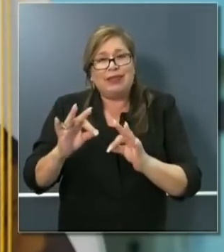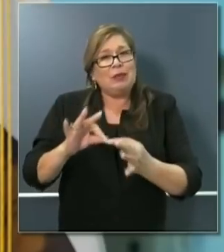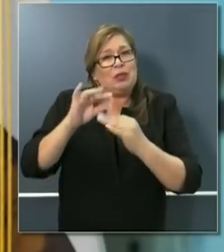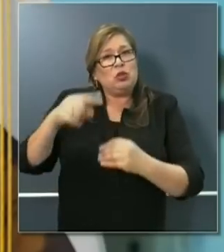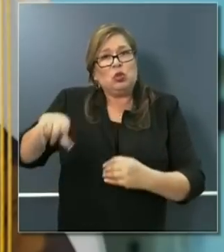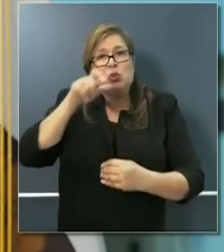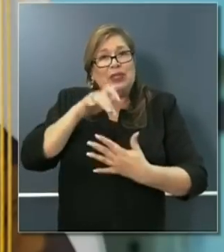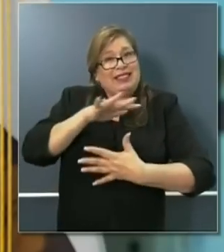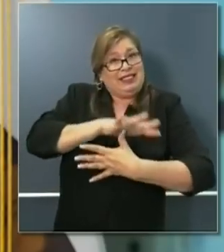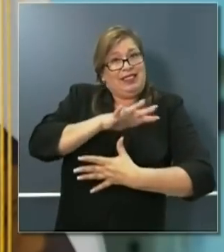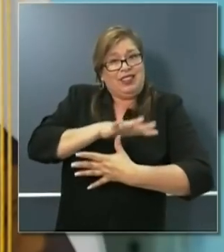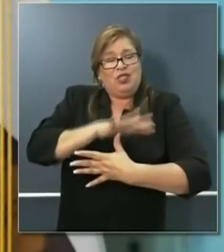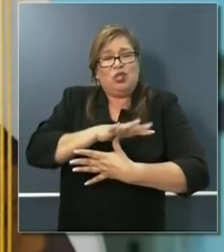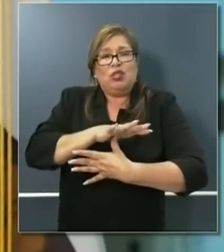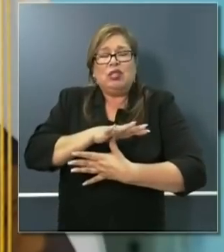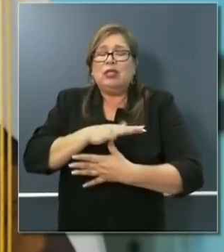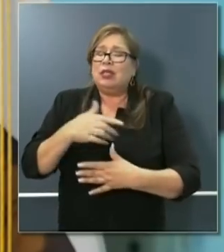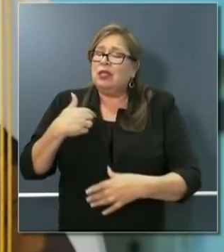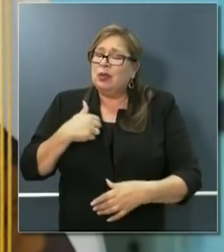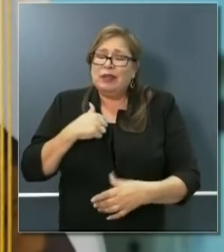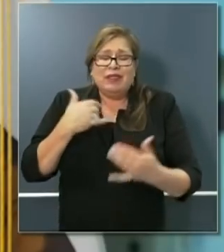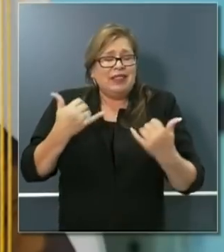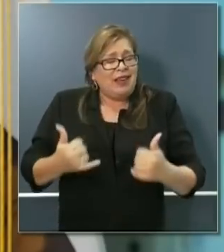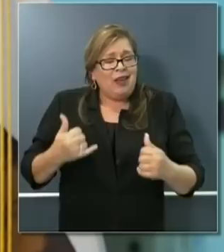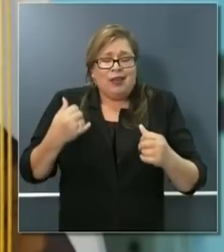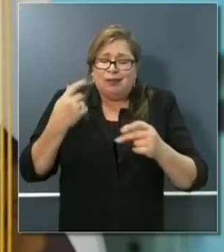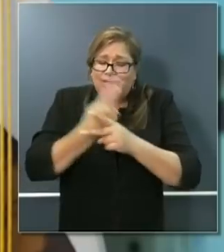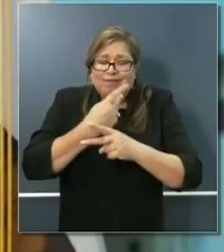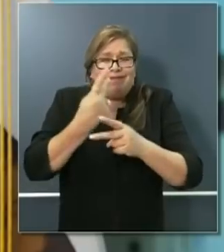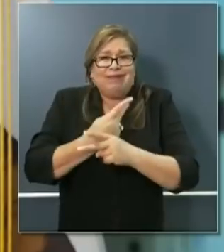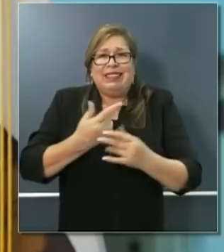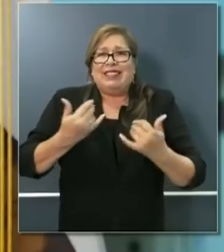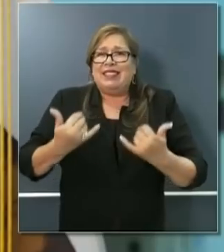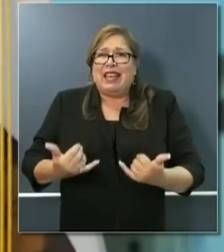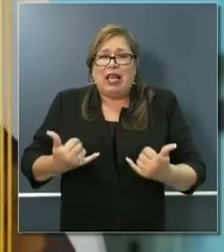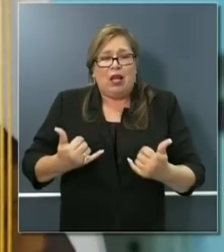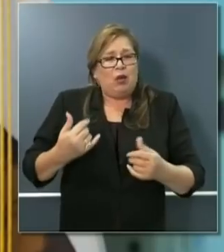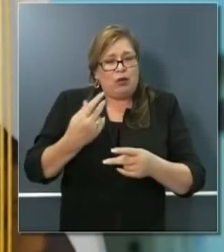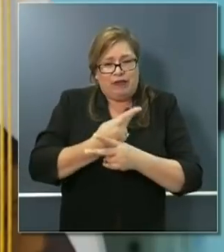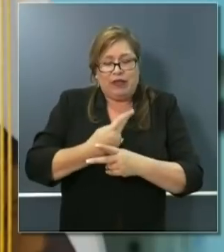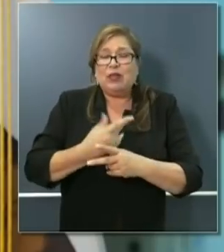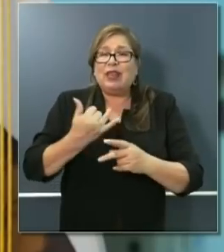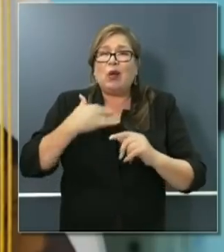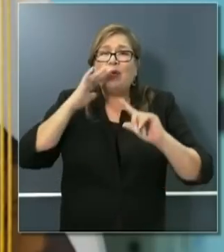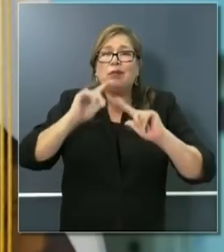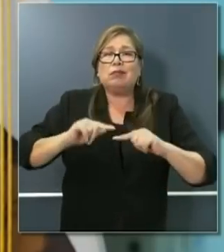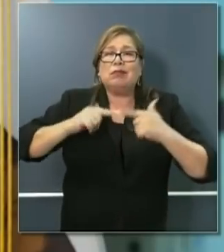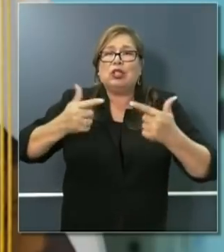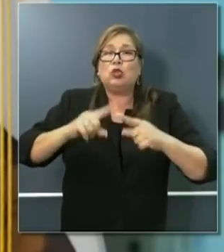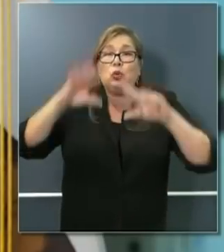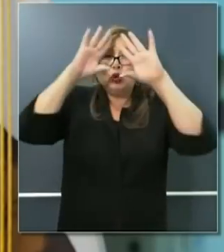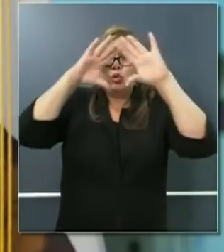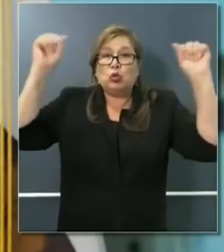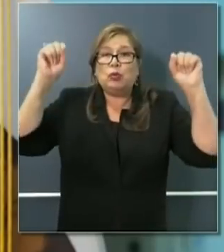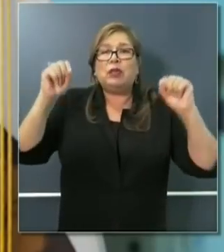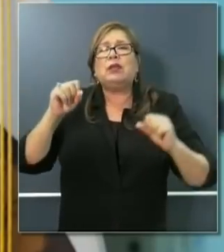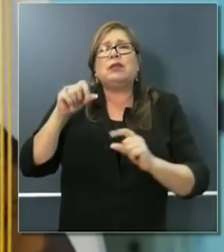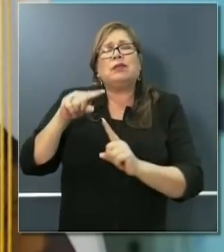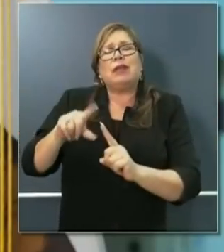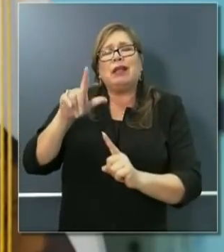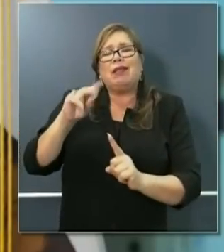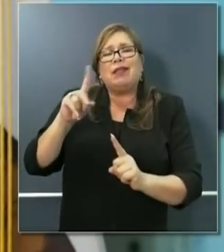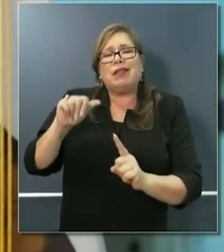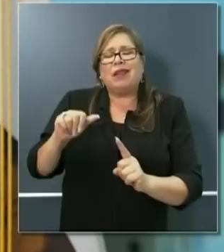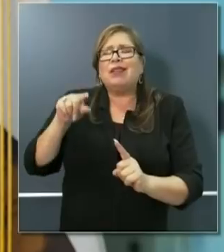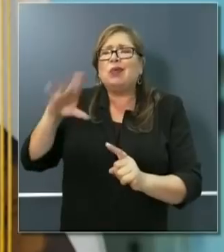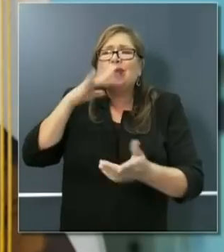seniors. And all of those things were working in real time. And that's why I'm going to turn it over to the superintendent and Linda Darlingham to talk about partnerships with the UCs,